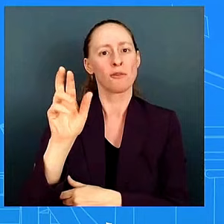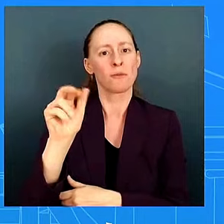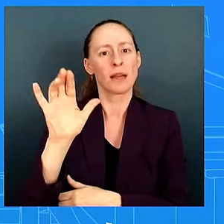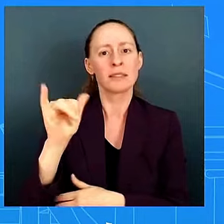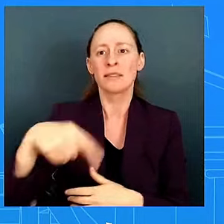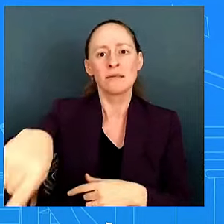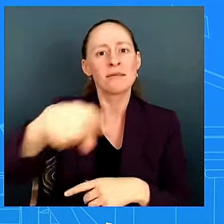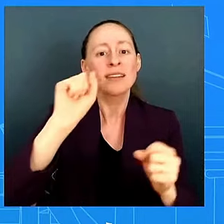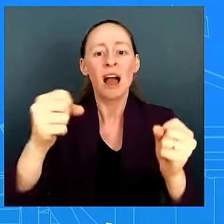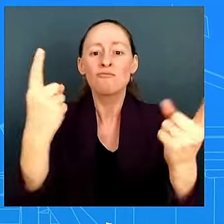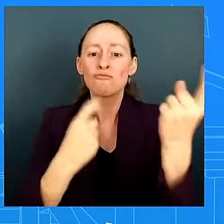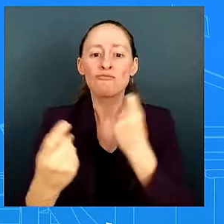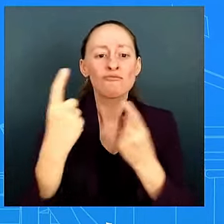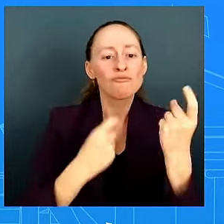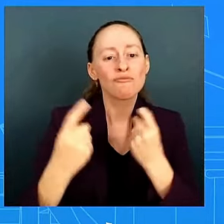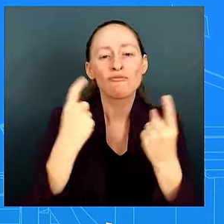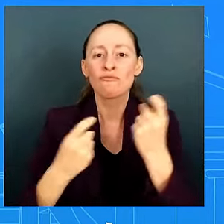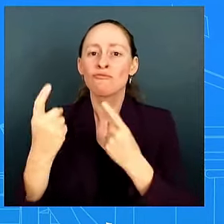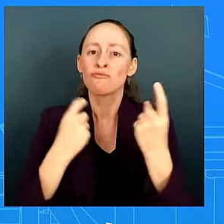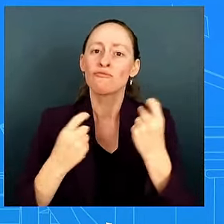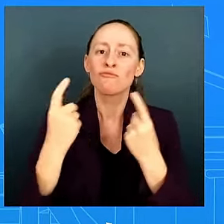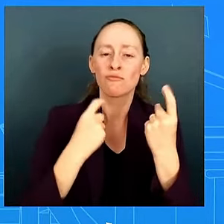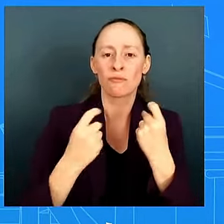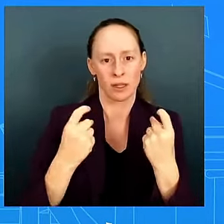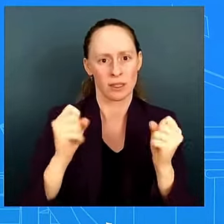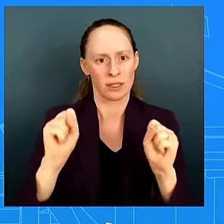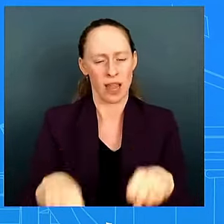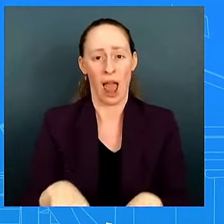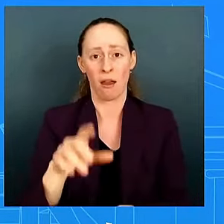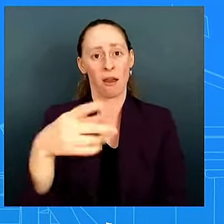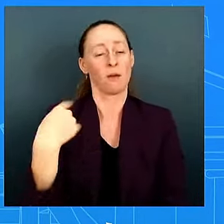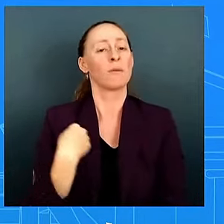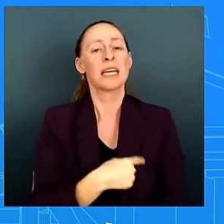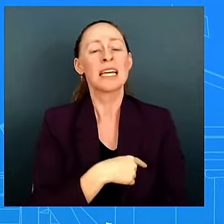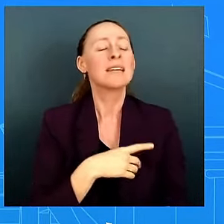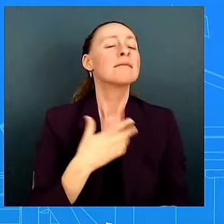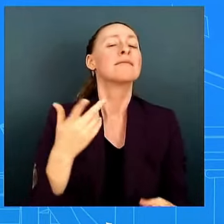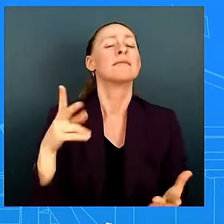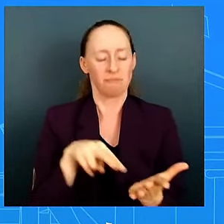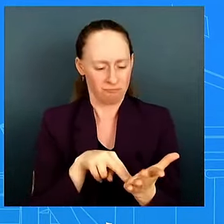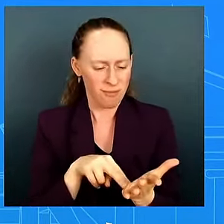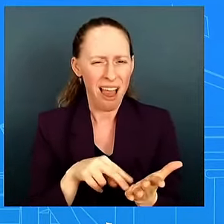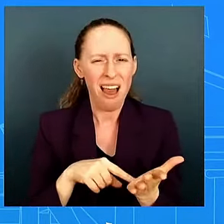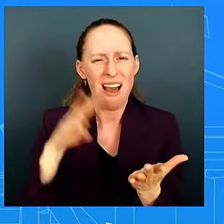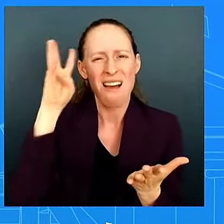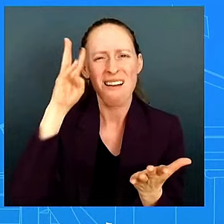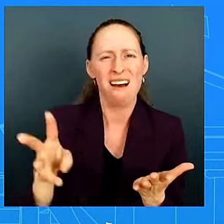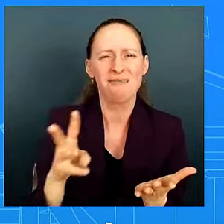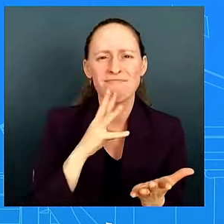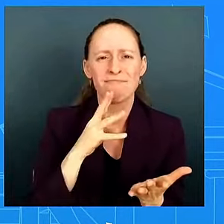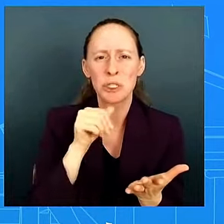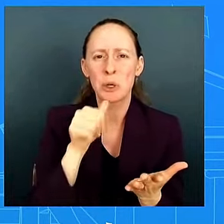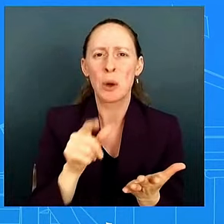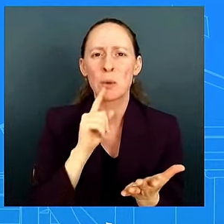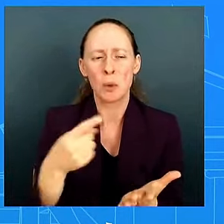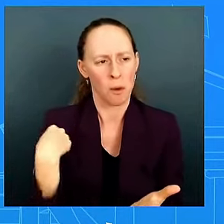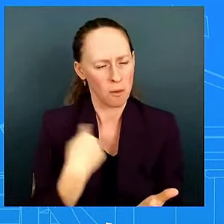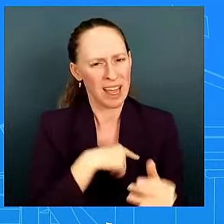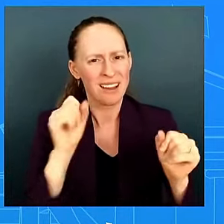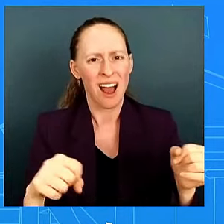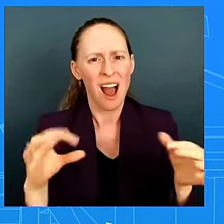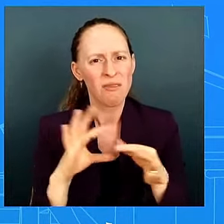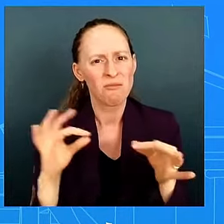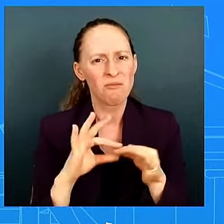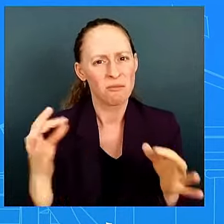that we don't believe to be true i think it's okay if we go back and forth and say actually we don't think that reporting is true right and so i don't